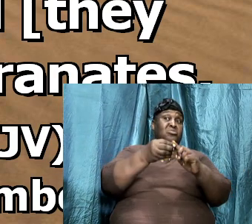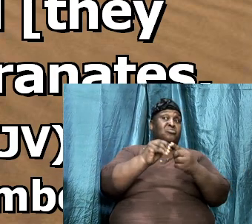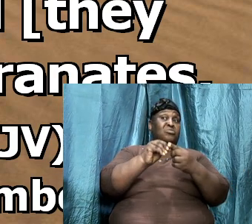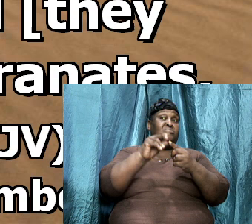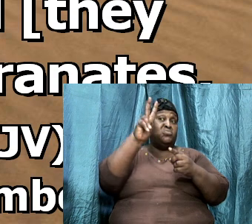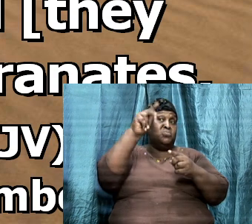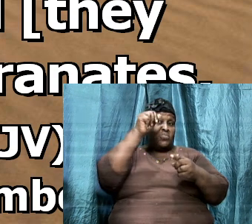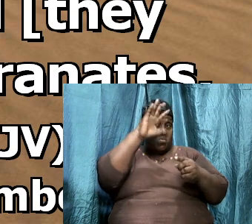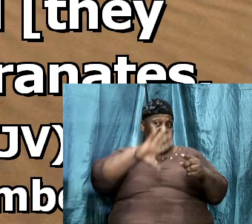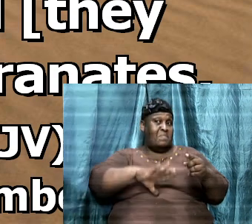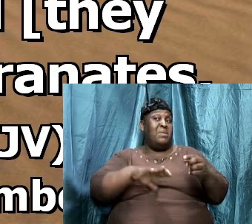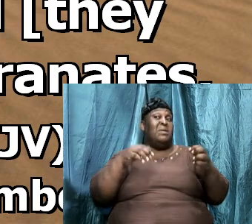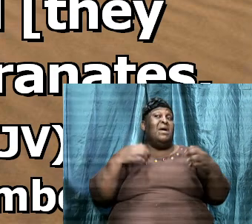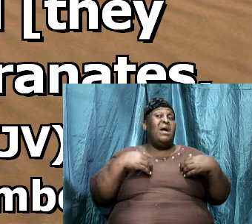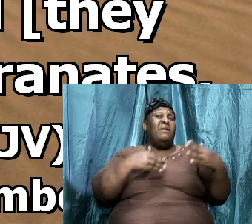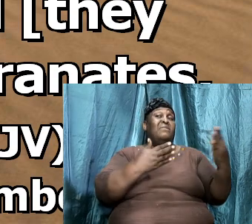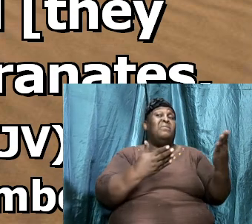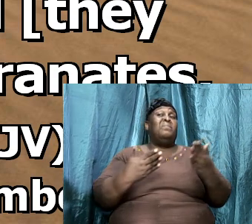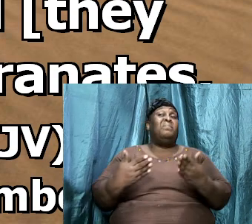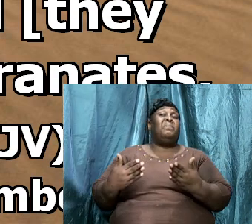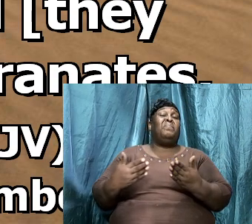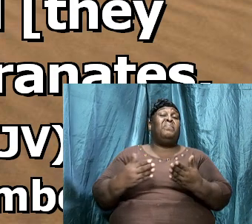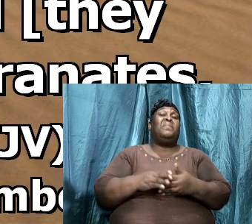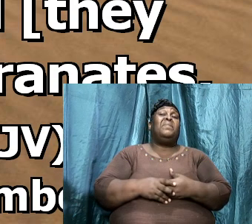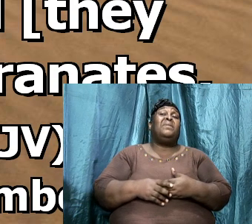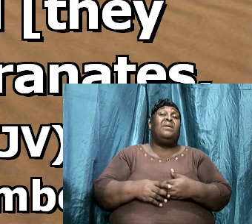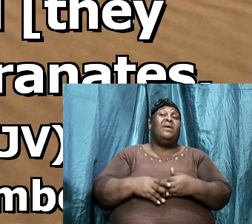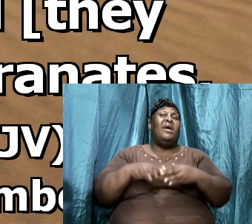says, and I laugh as I prepare myself,